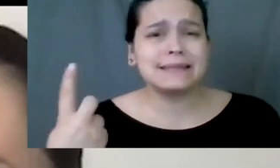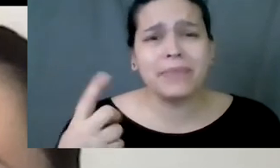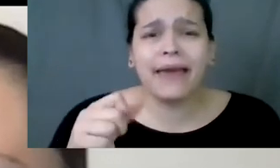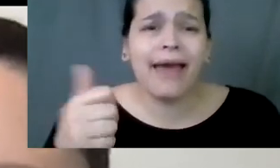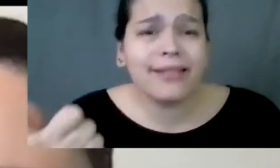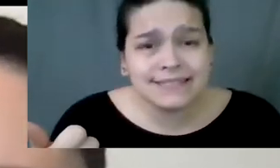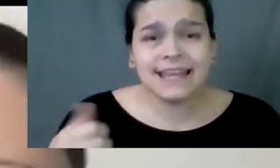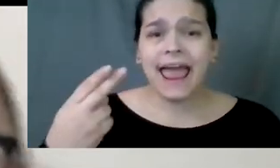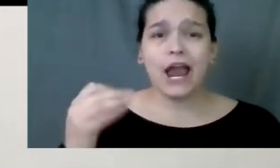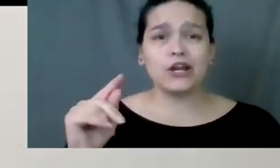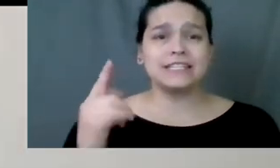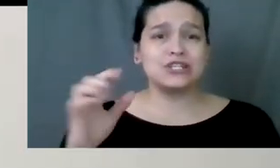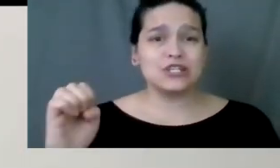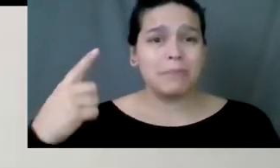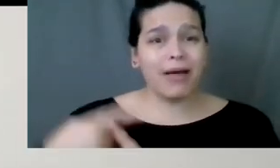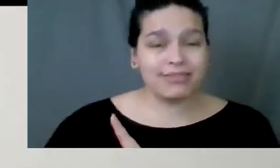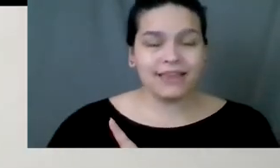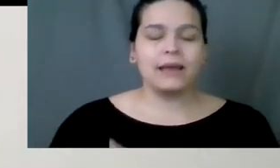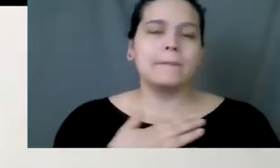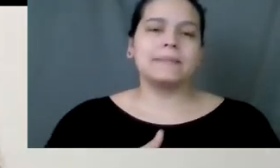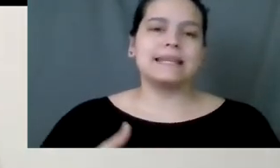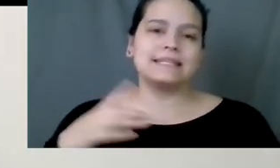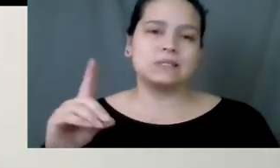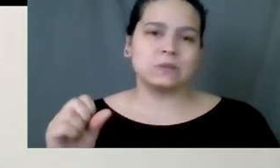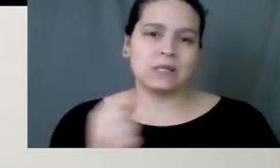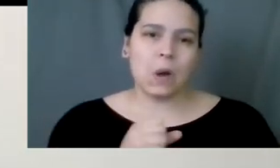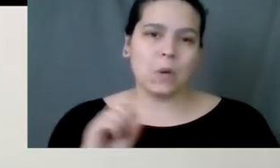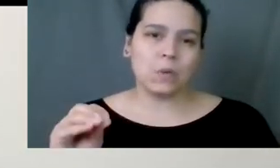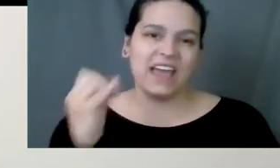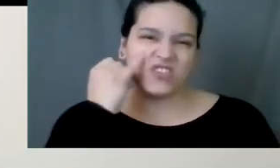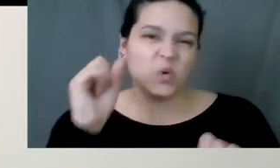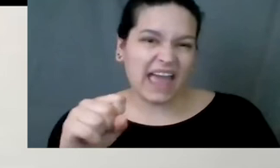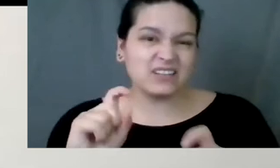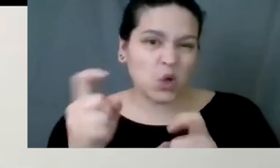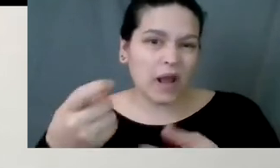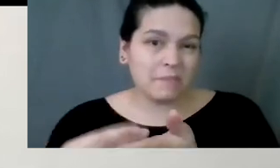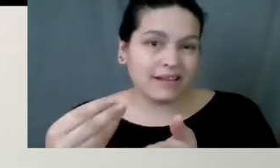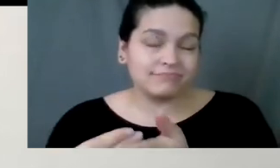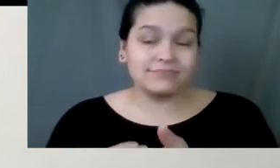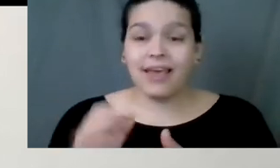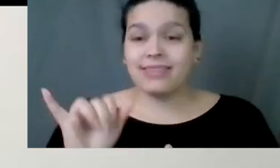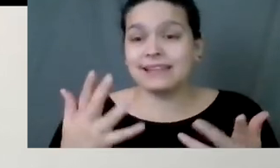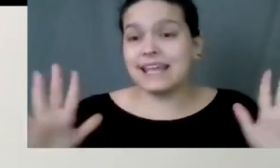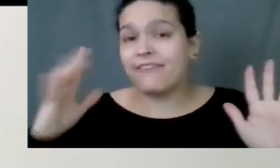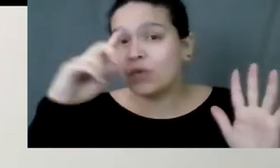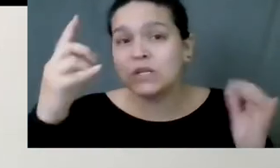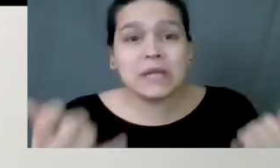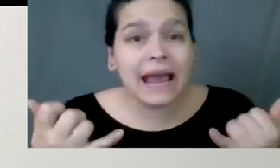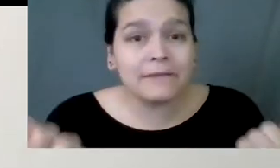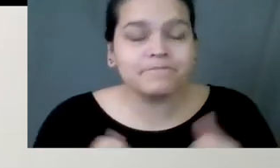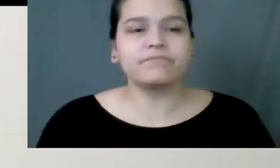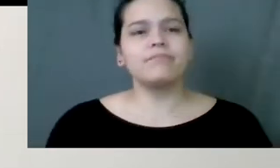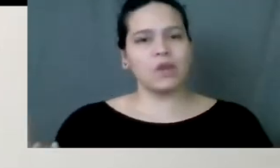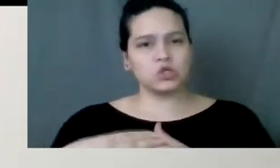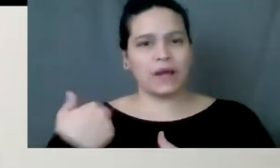Month. So, please do so if you can make that donation. And that's it for